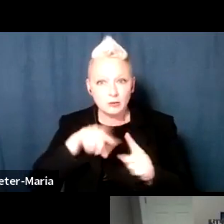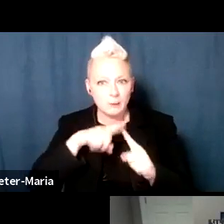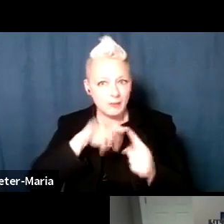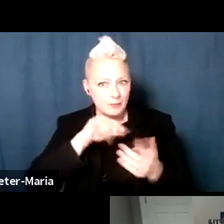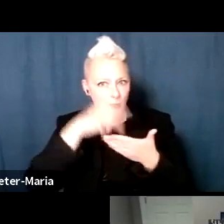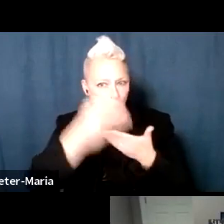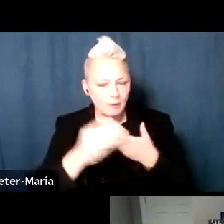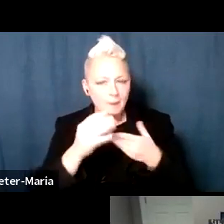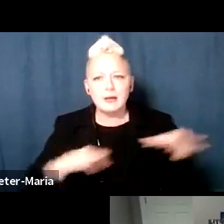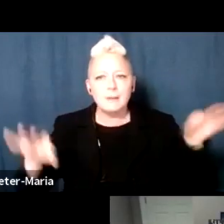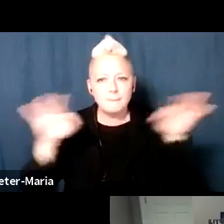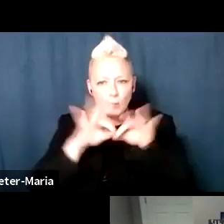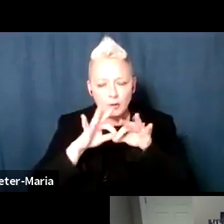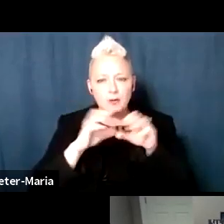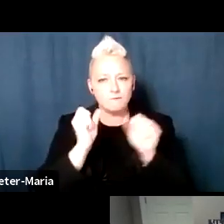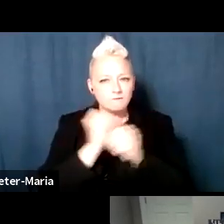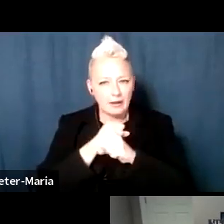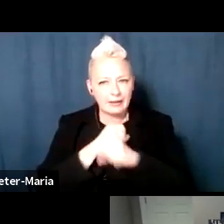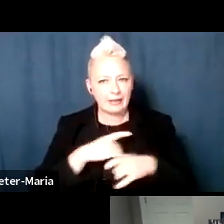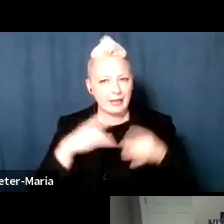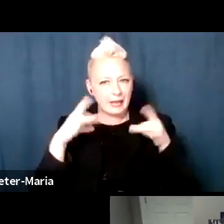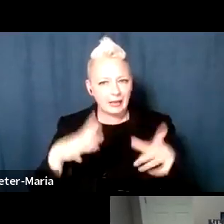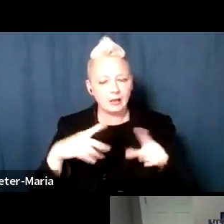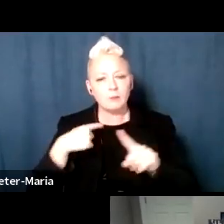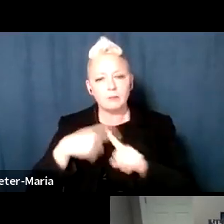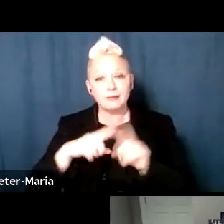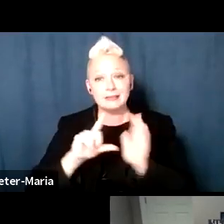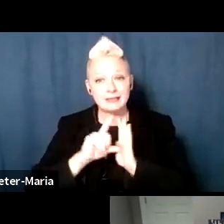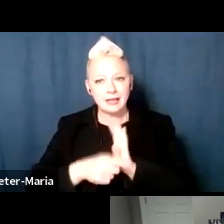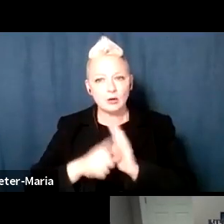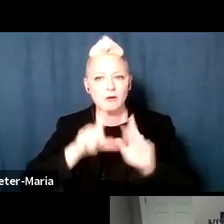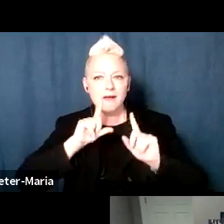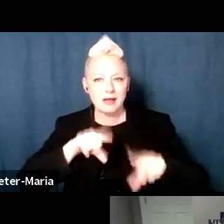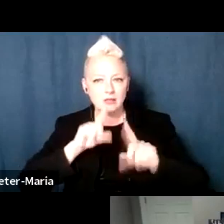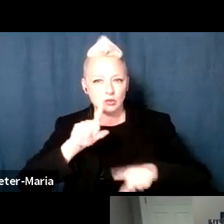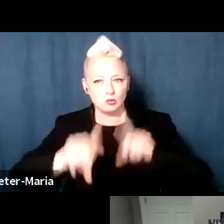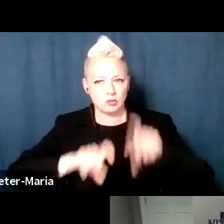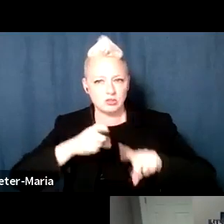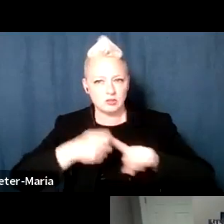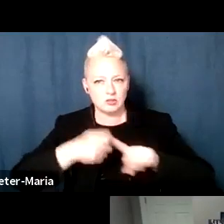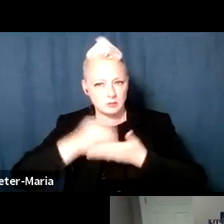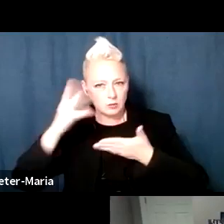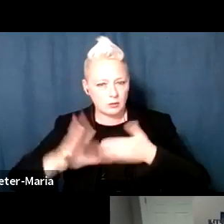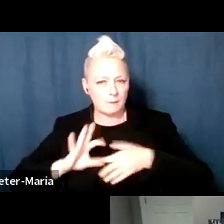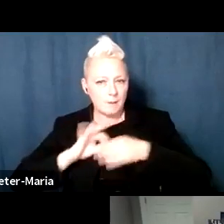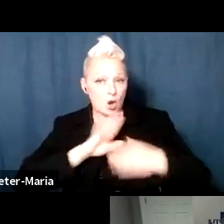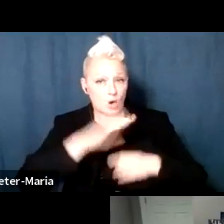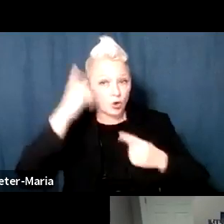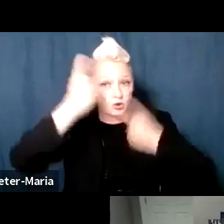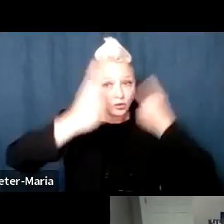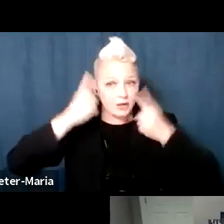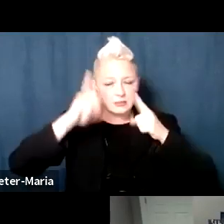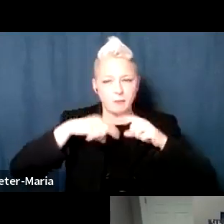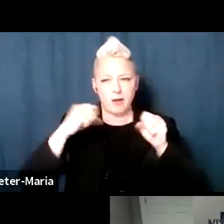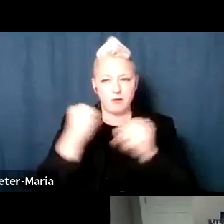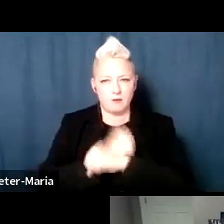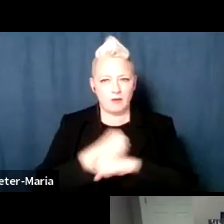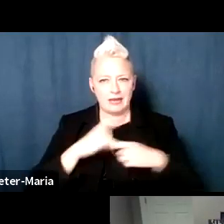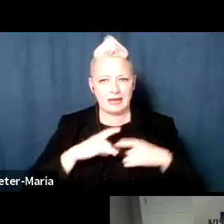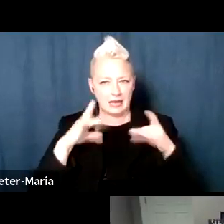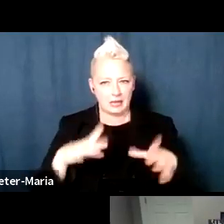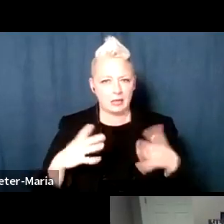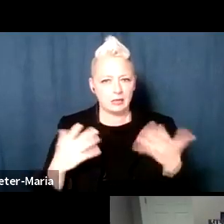importance of fighting hate, but then she answered questions from students about her thoughts about fighting hate today.